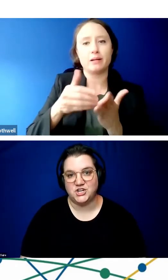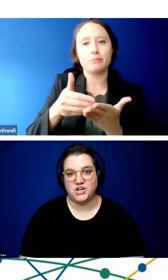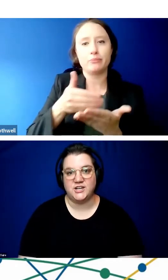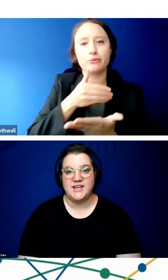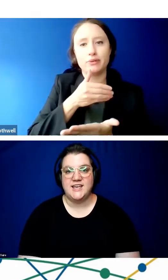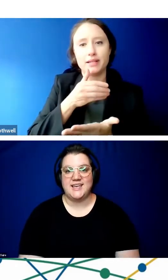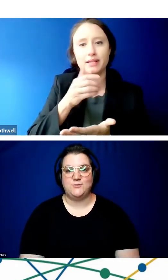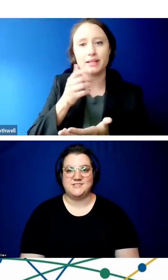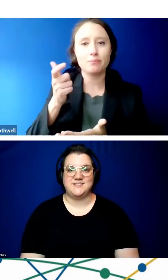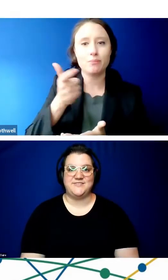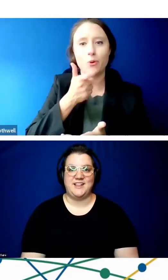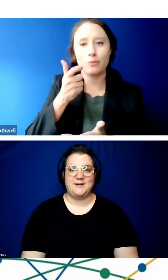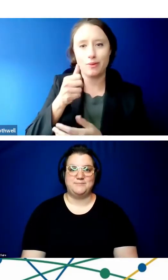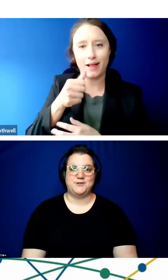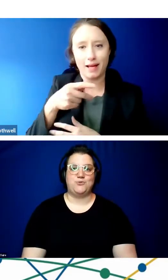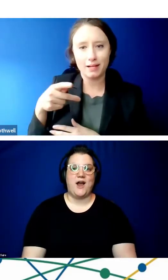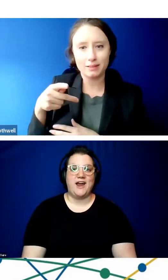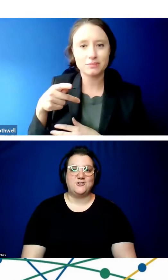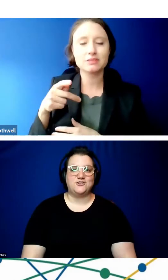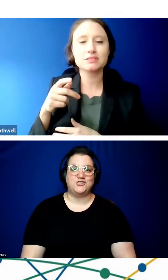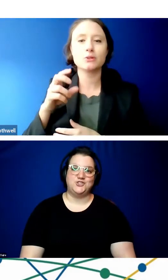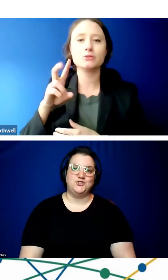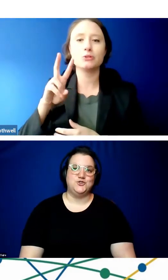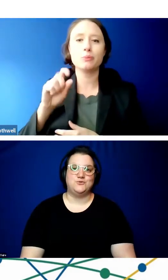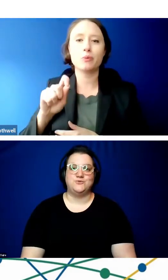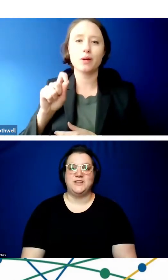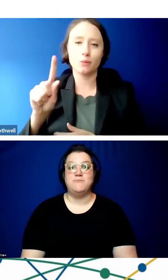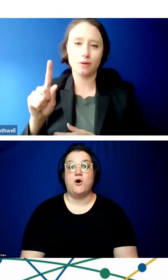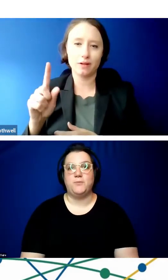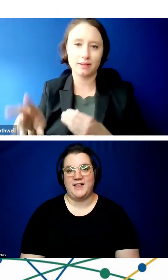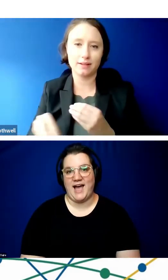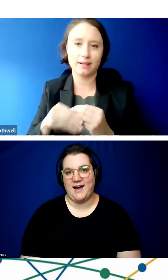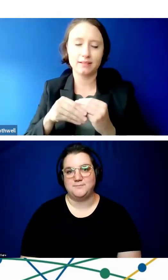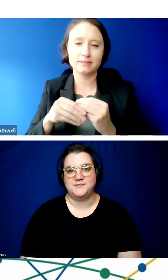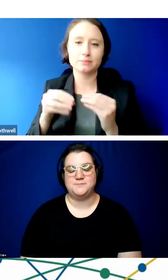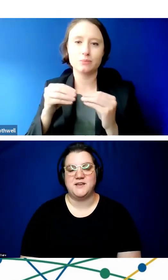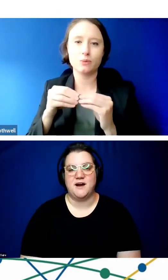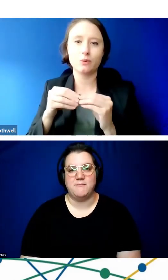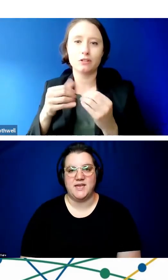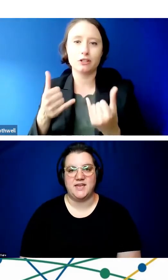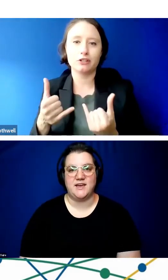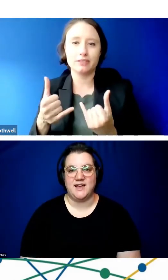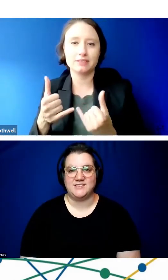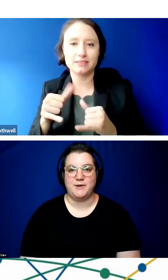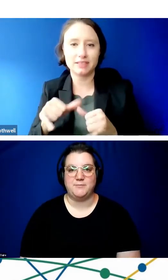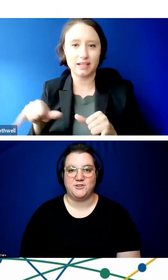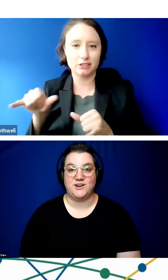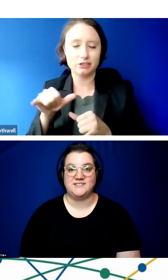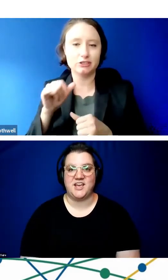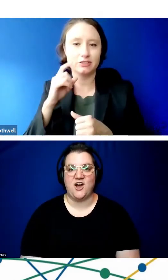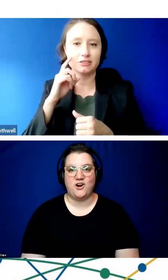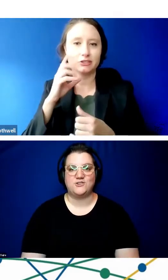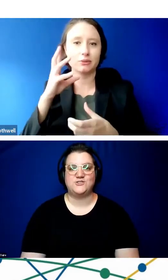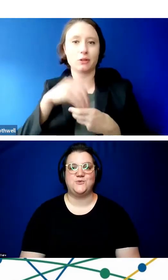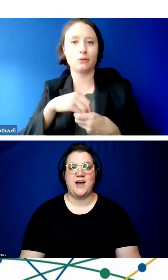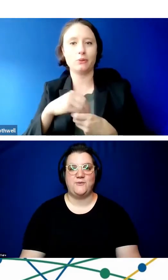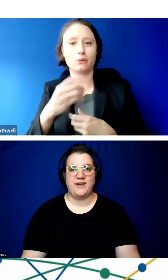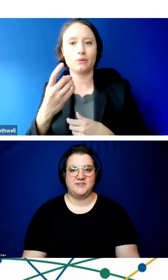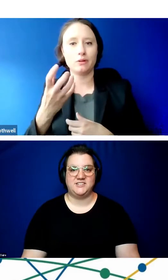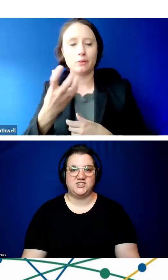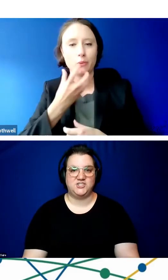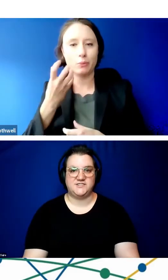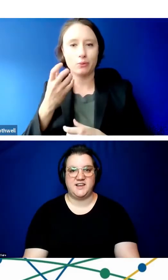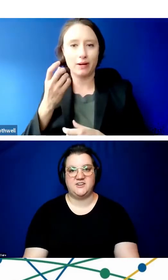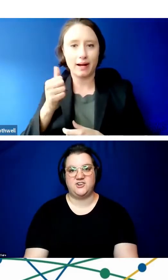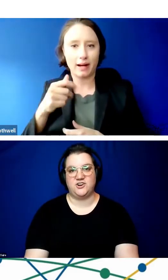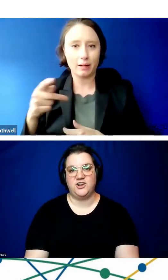standard. It was developed prior to really mobile apps becoming as popular as they are. So, now,